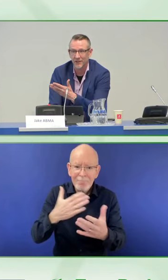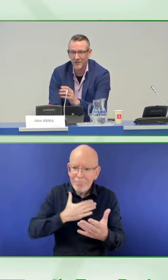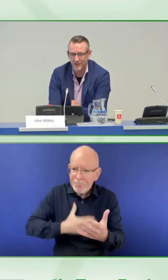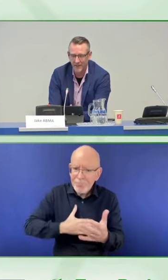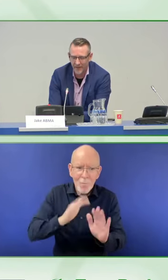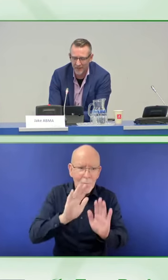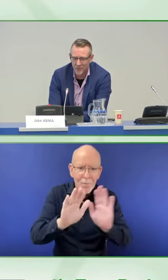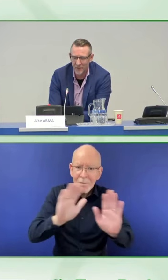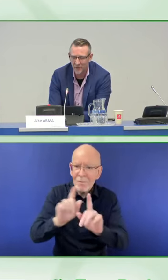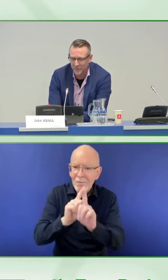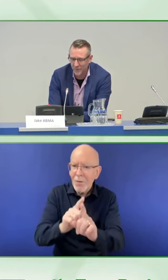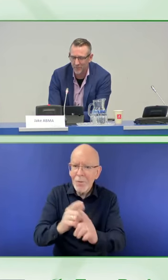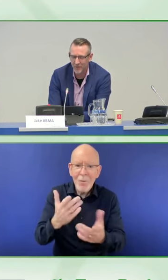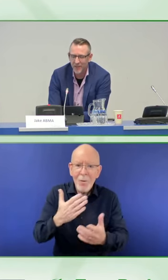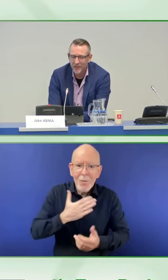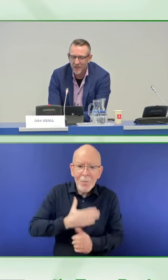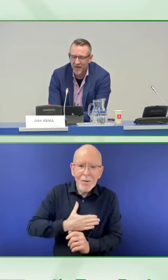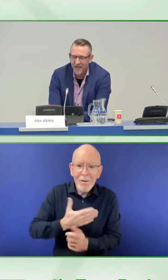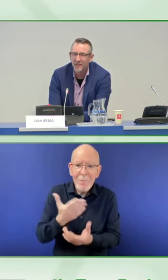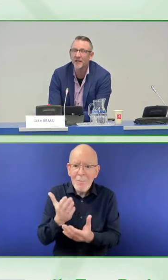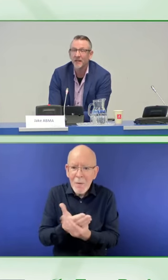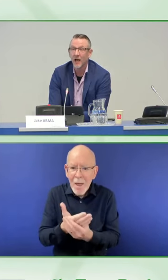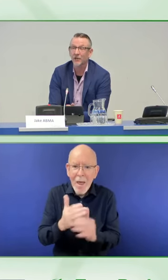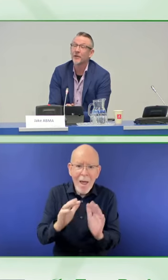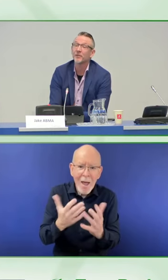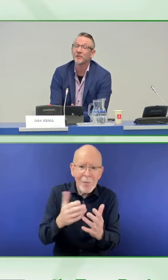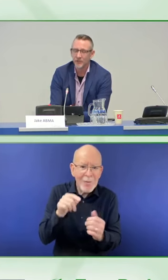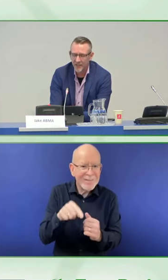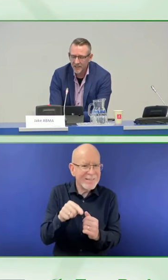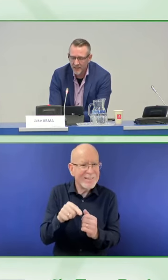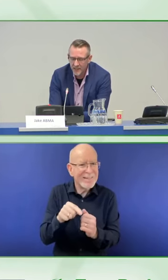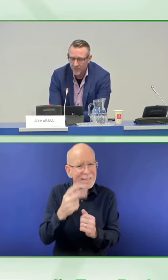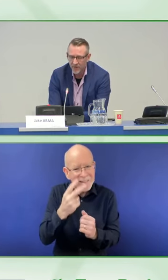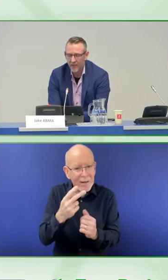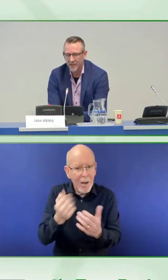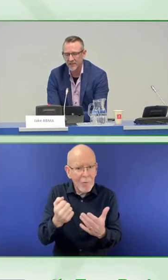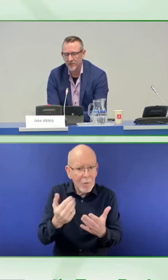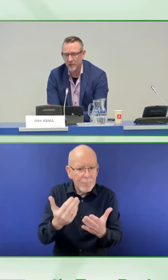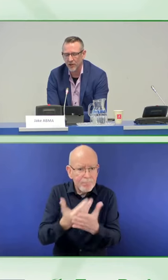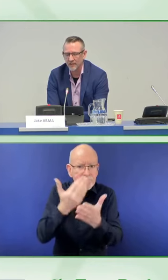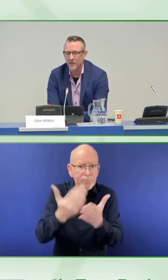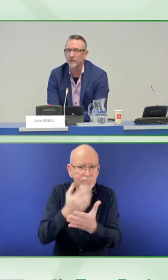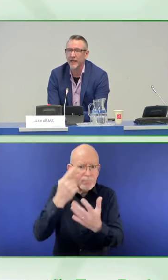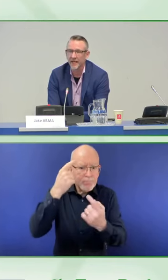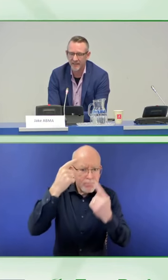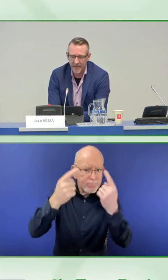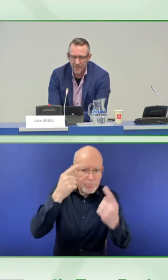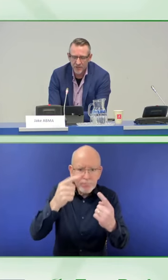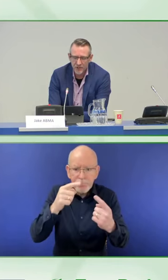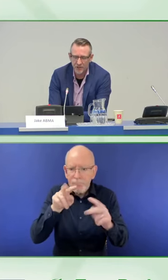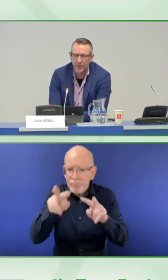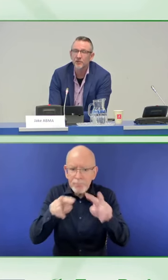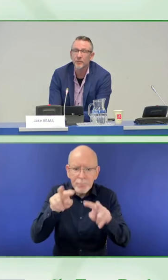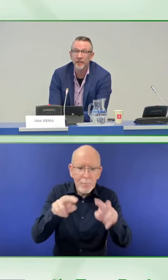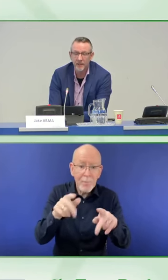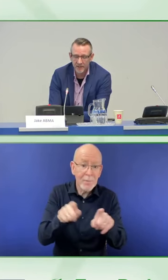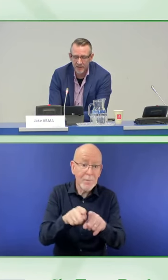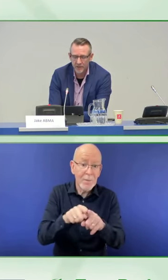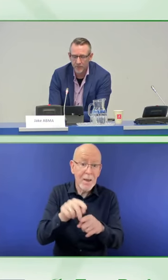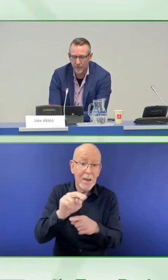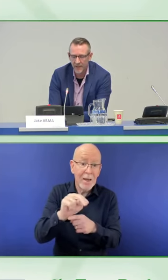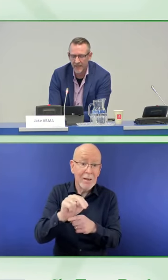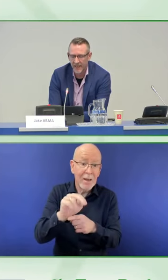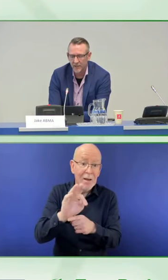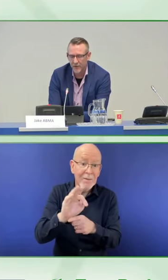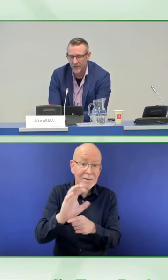notch, just as we heard from the Barclays Bank, a gripper to easily get your card out of the ATMs, the possibility